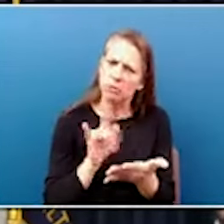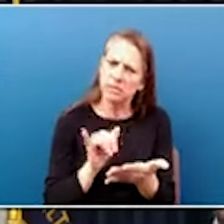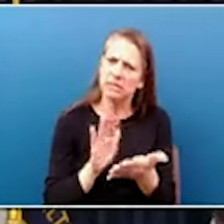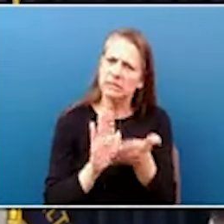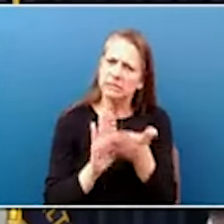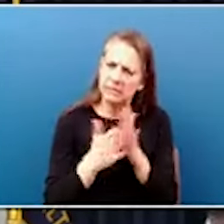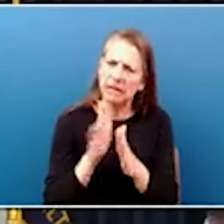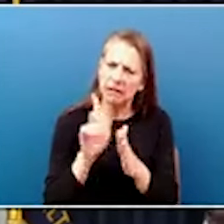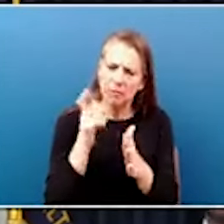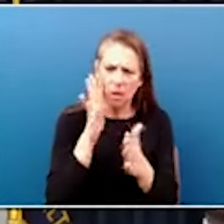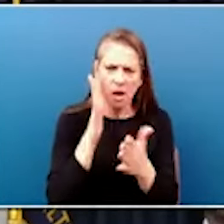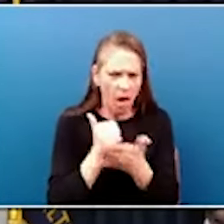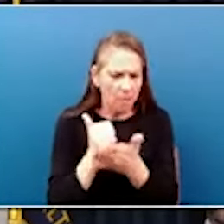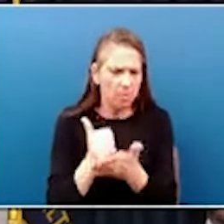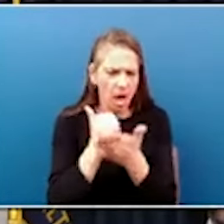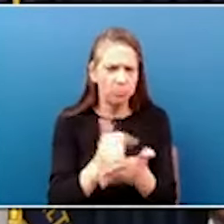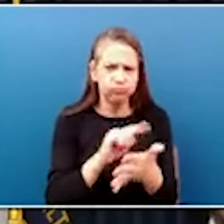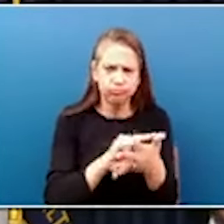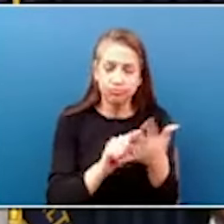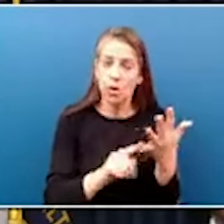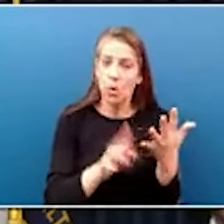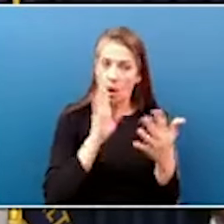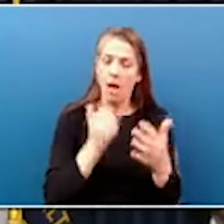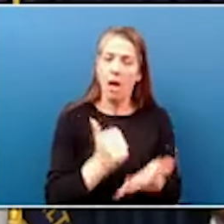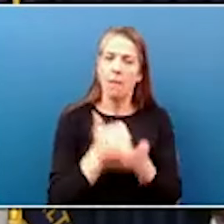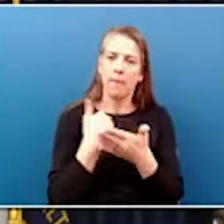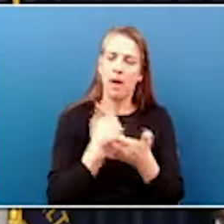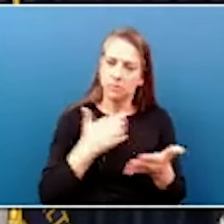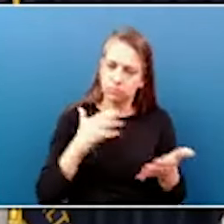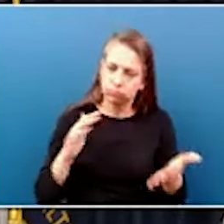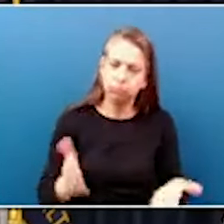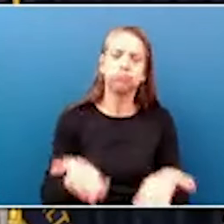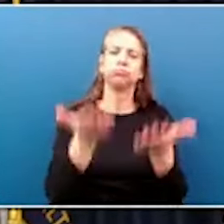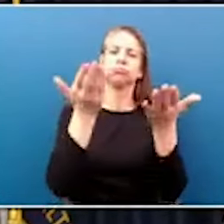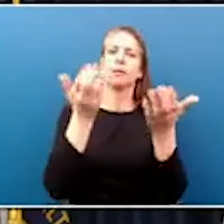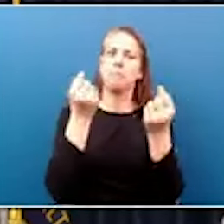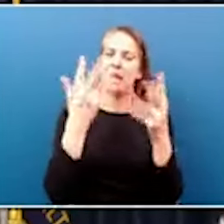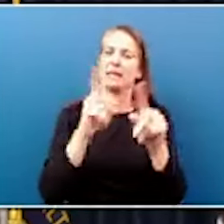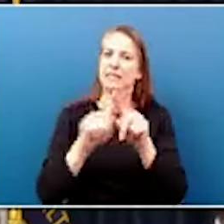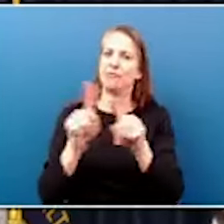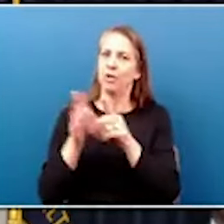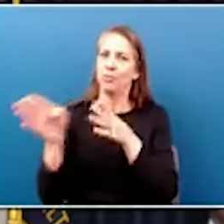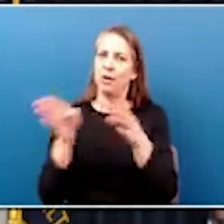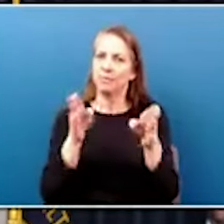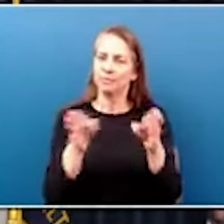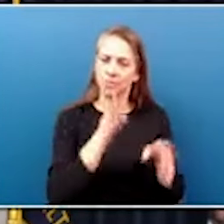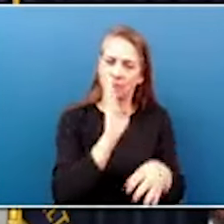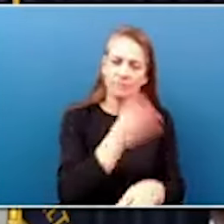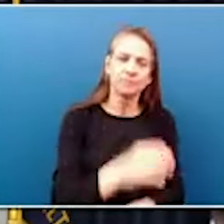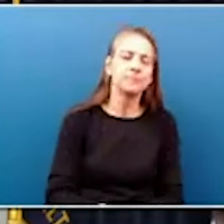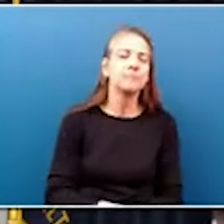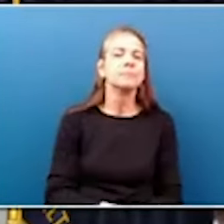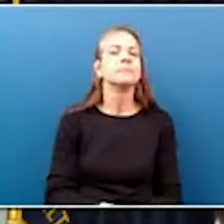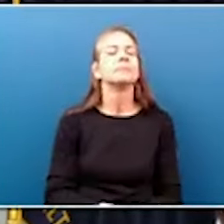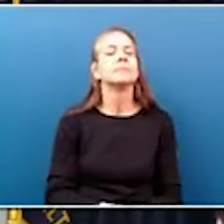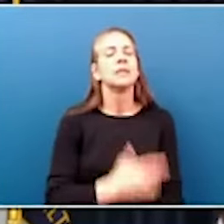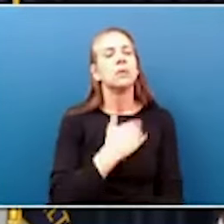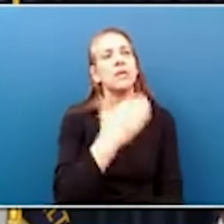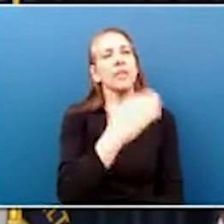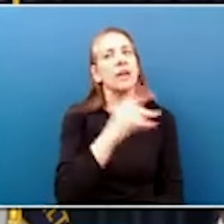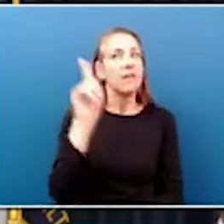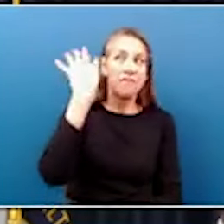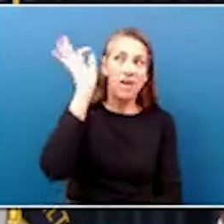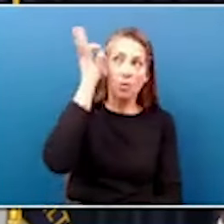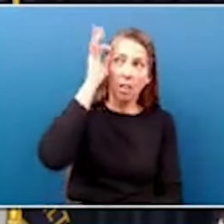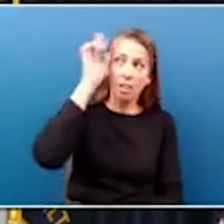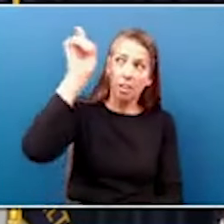really is going to move us forward in a lot of different ways and a lot of different avenues. I want to thank the, our federal delegation, Department of Energy,